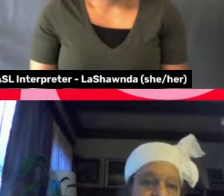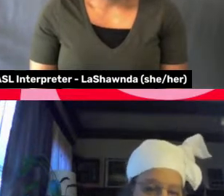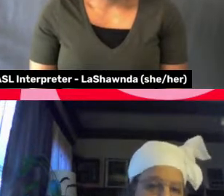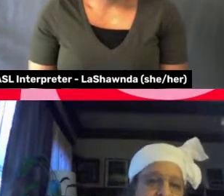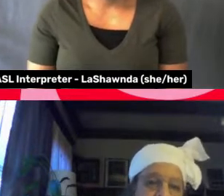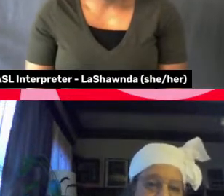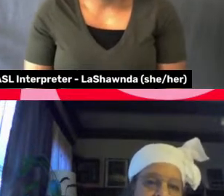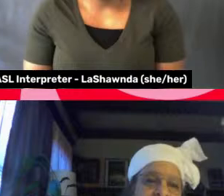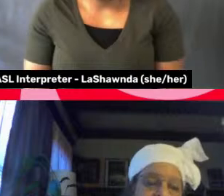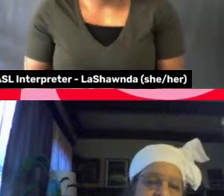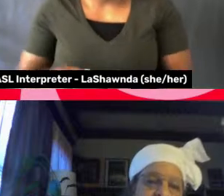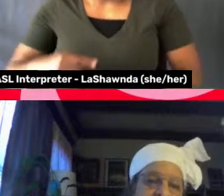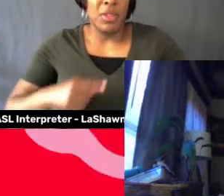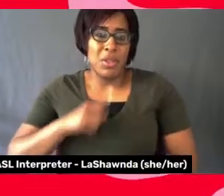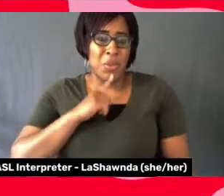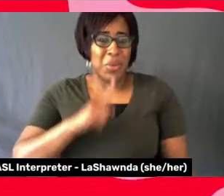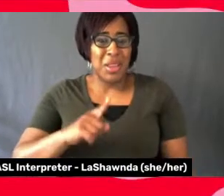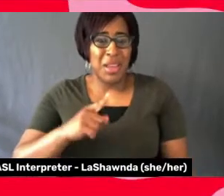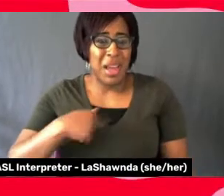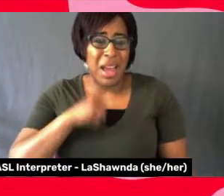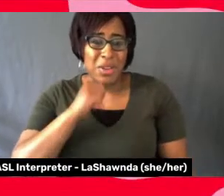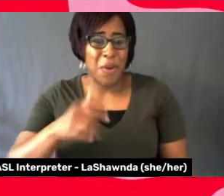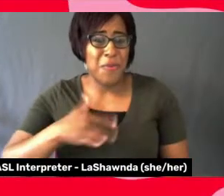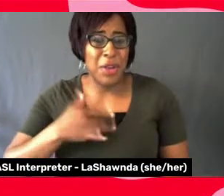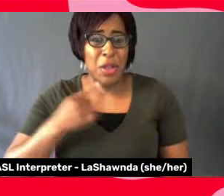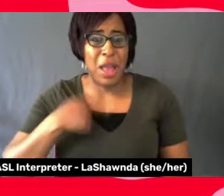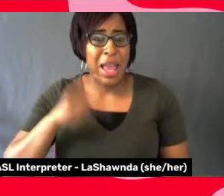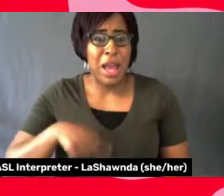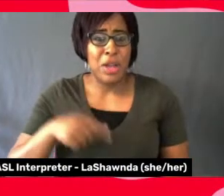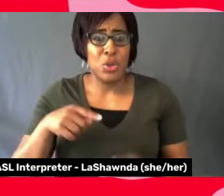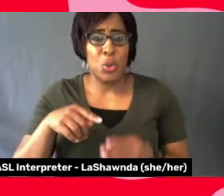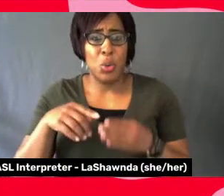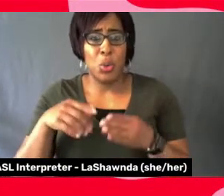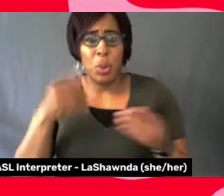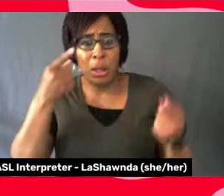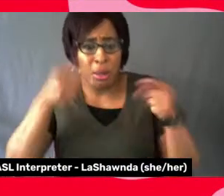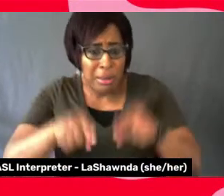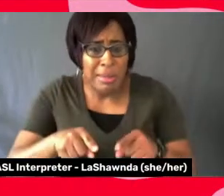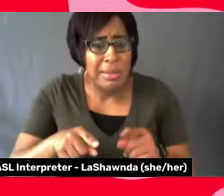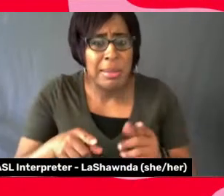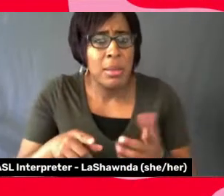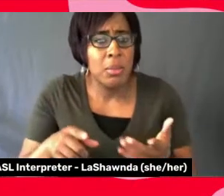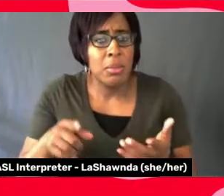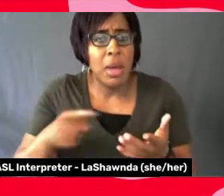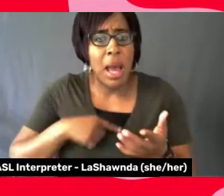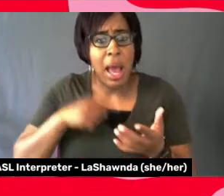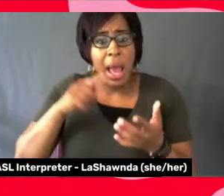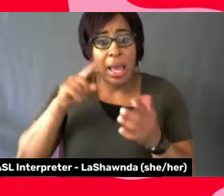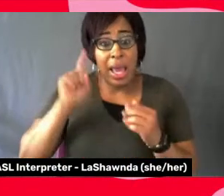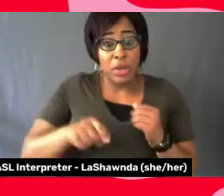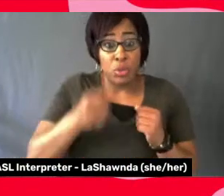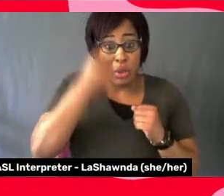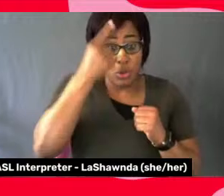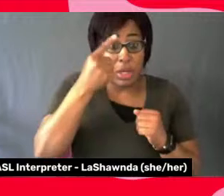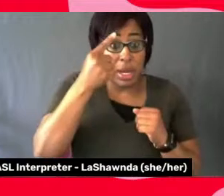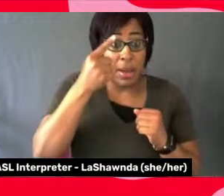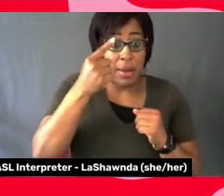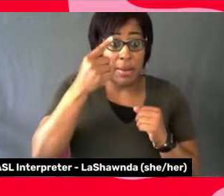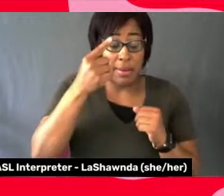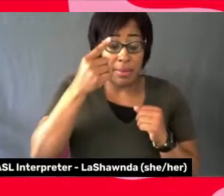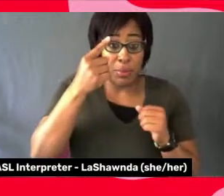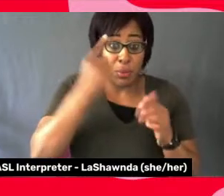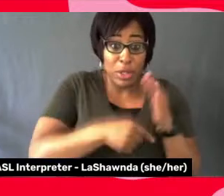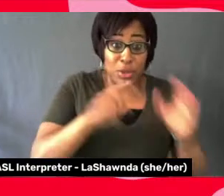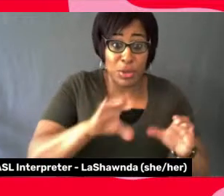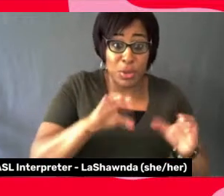So I really don't feel I've had to compromise anything because even though I didn't understand where I had to go, when I was, when I got there, I